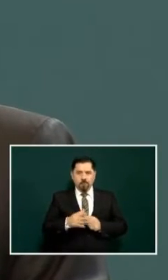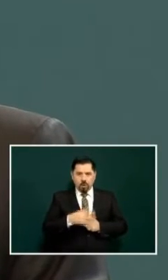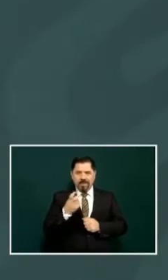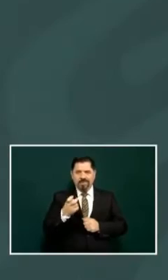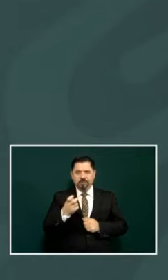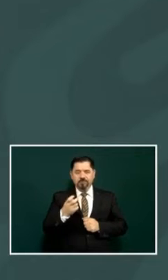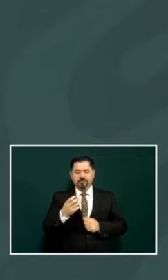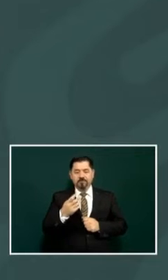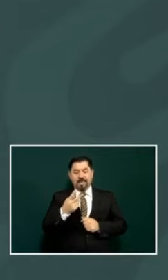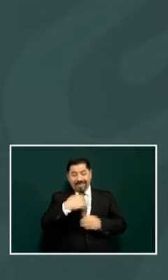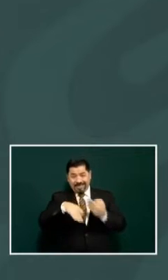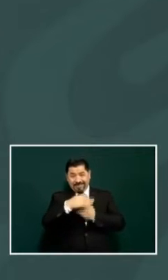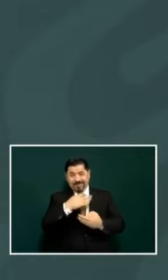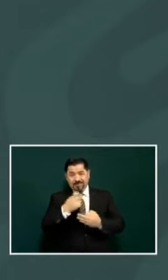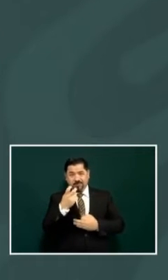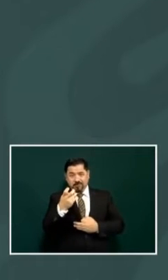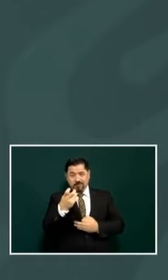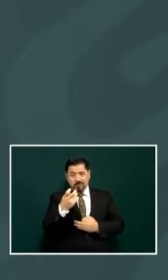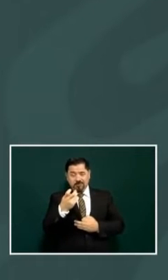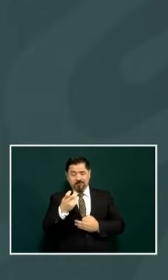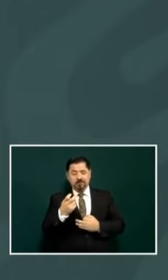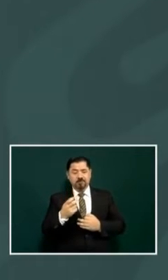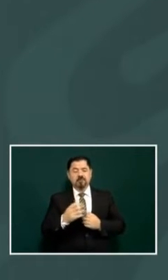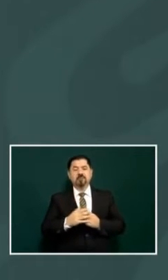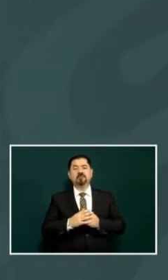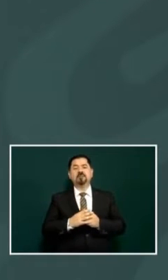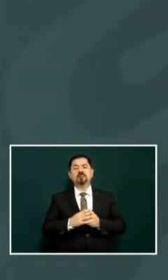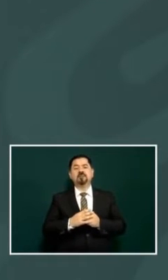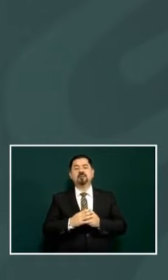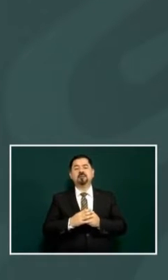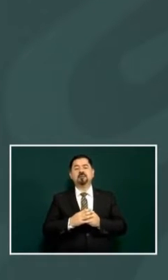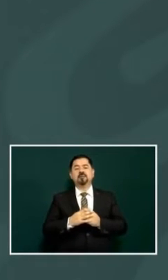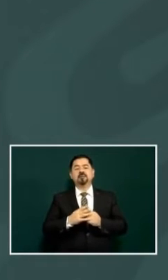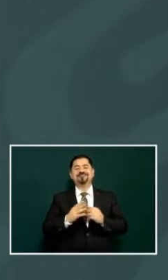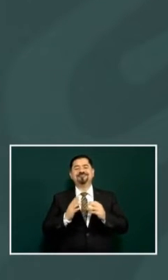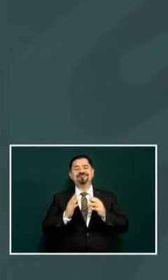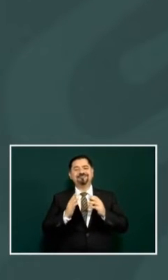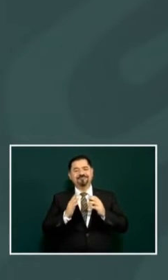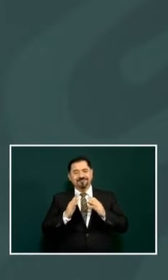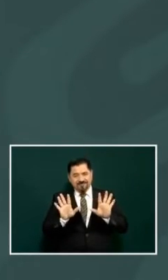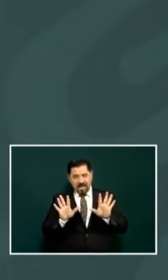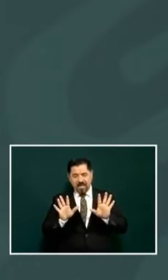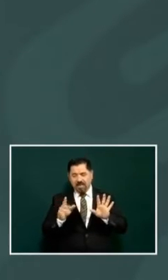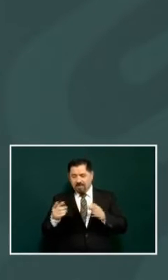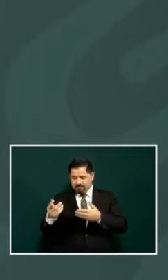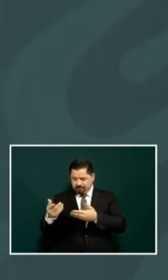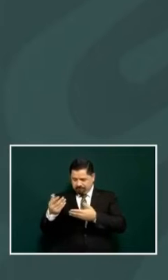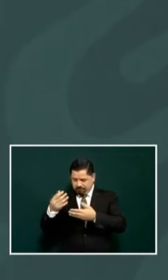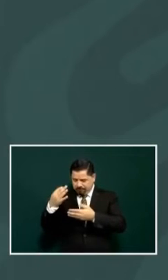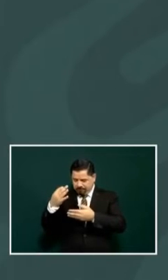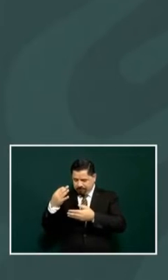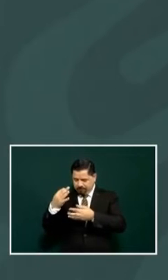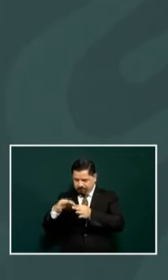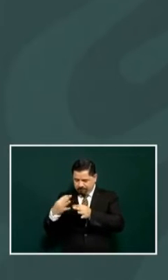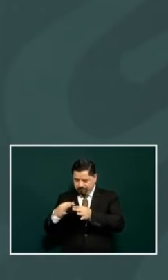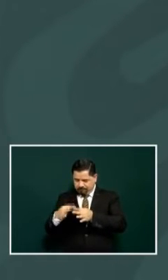and that all of this now has been resolved